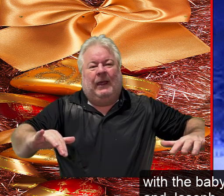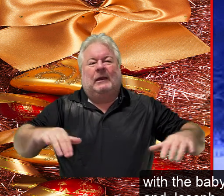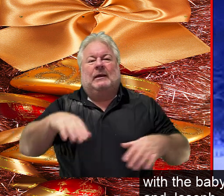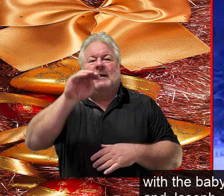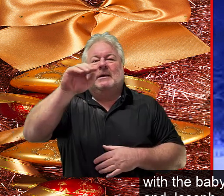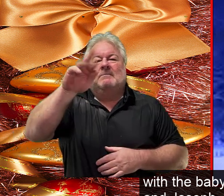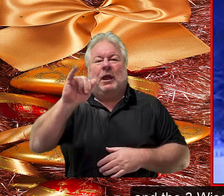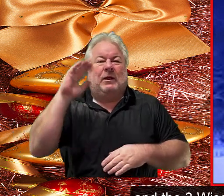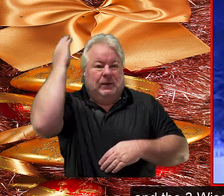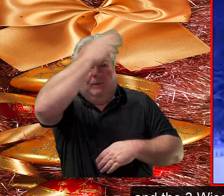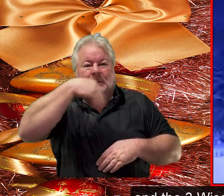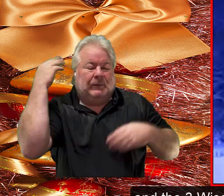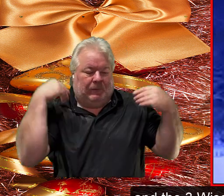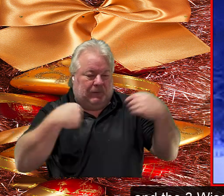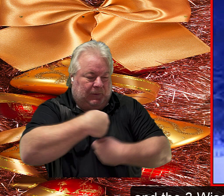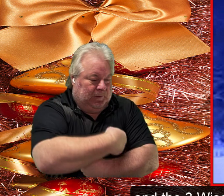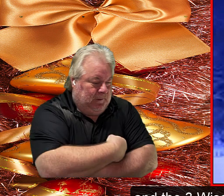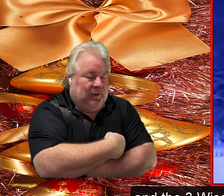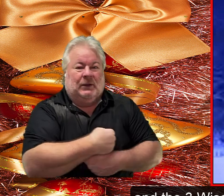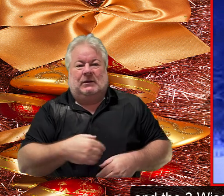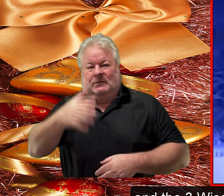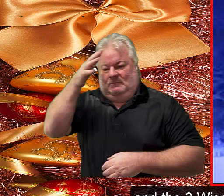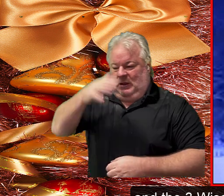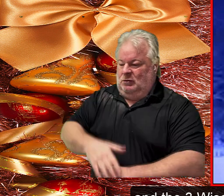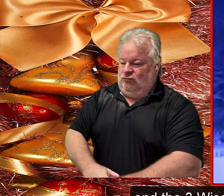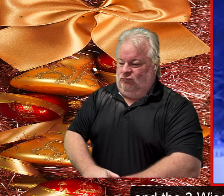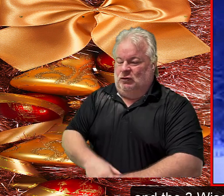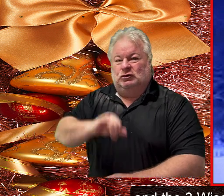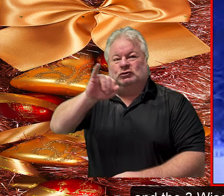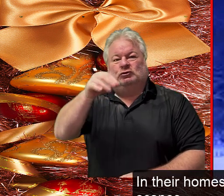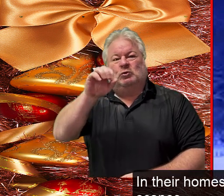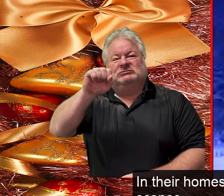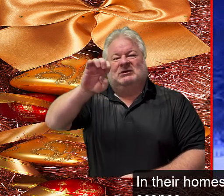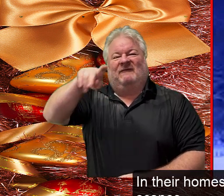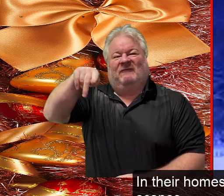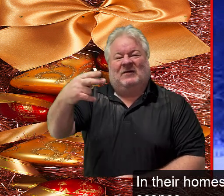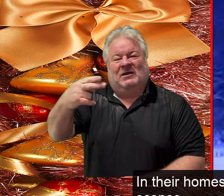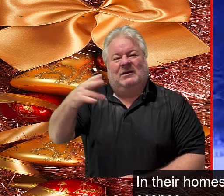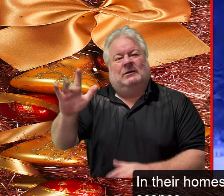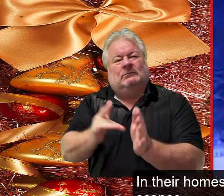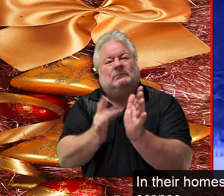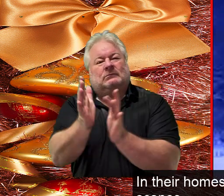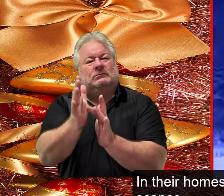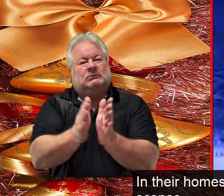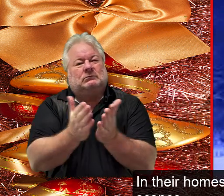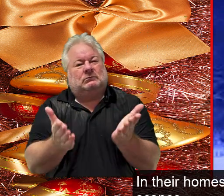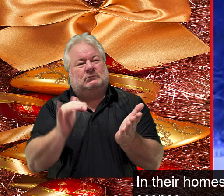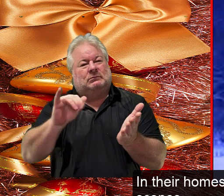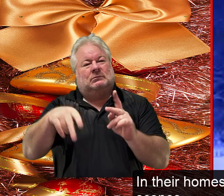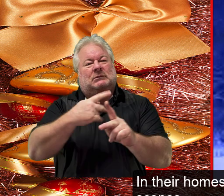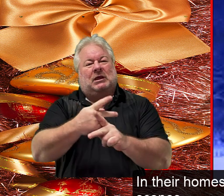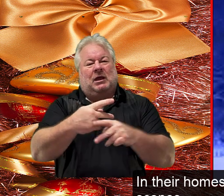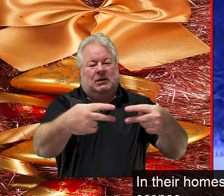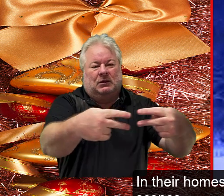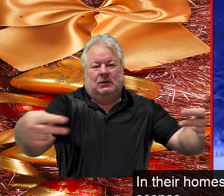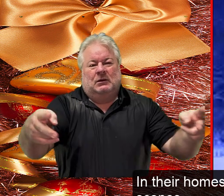and joseph and the three wise men those are nativity scenes in their homes so some uh people put